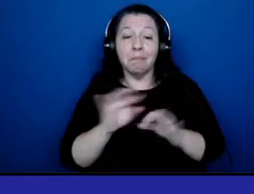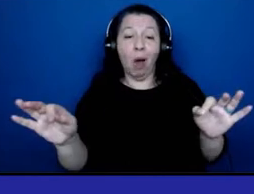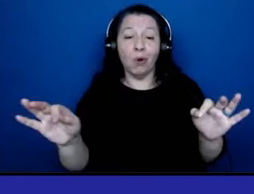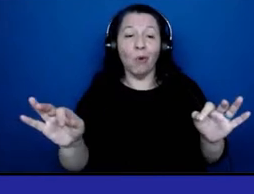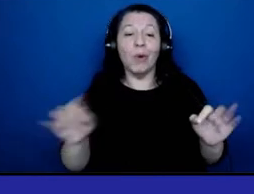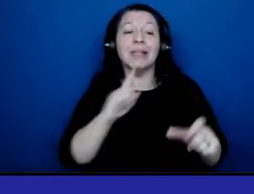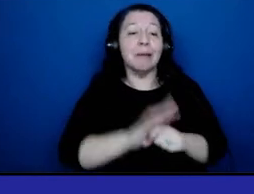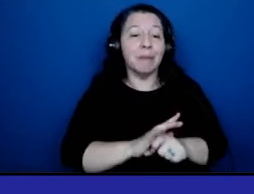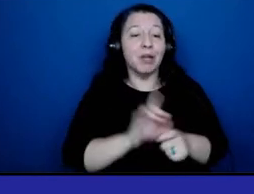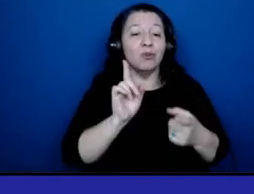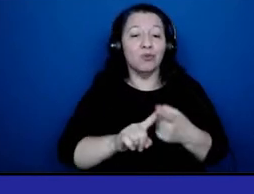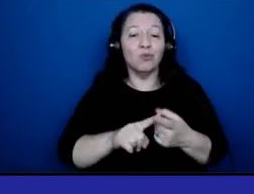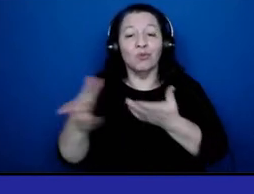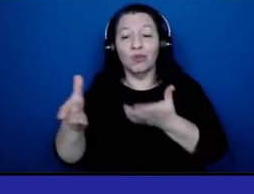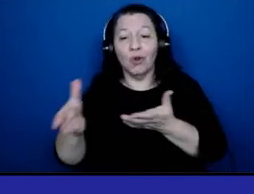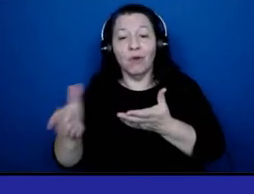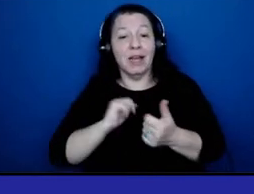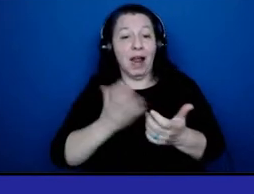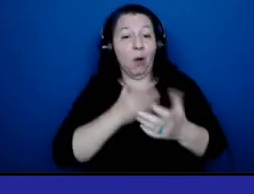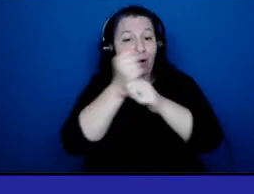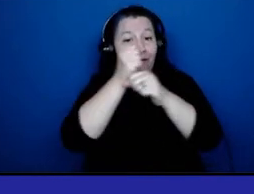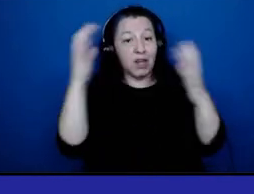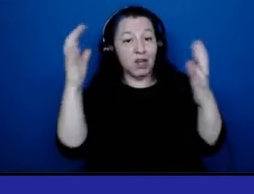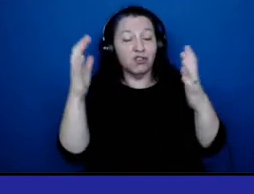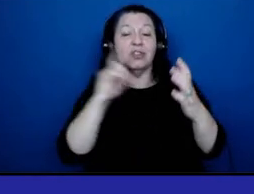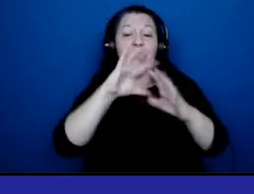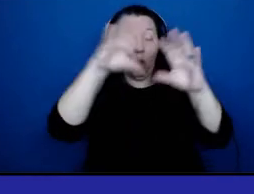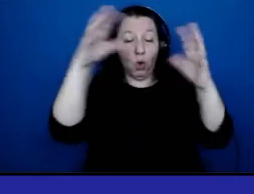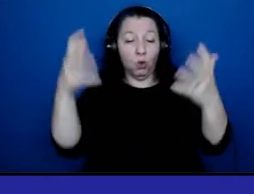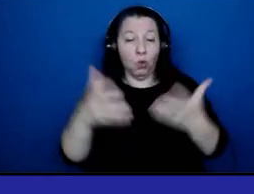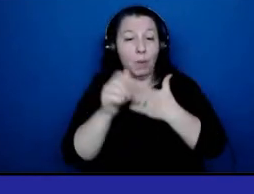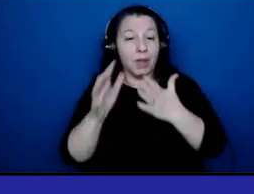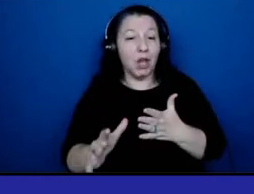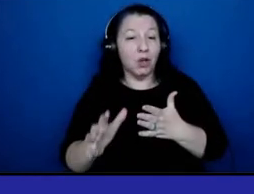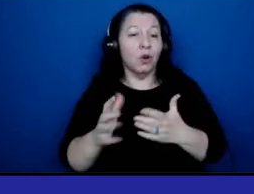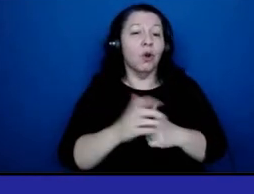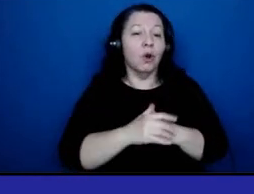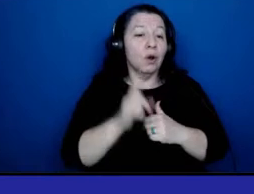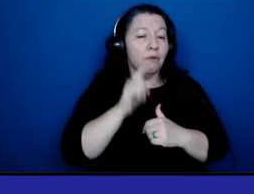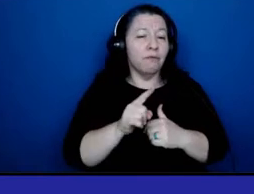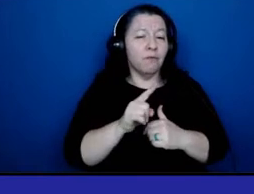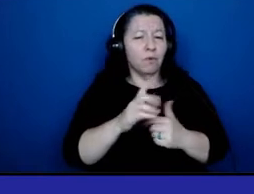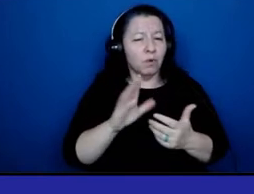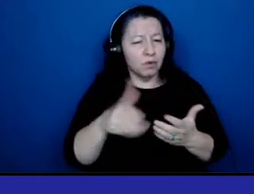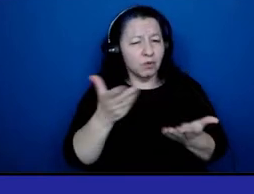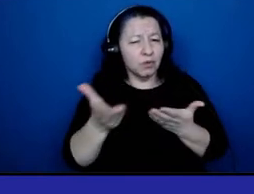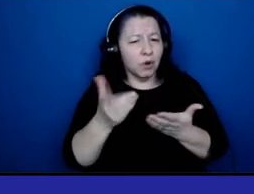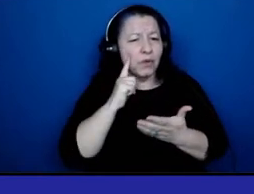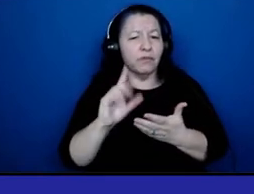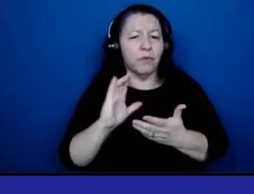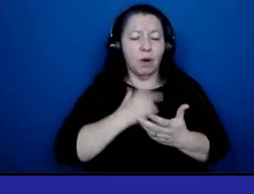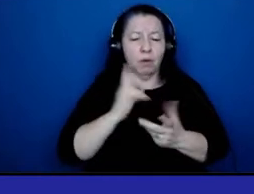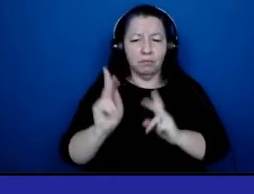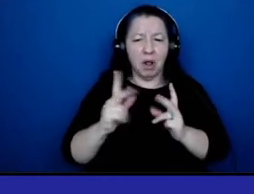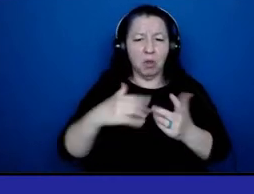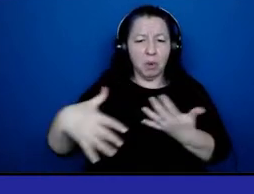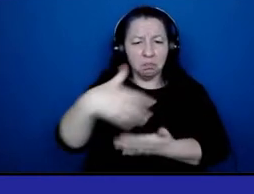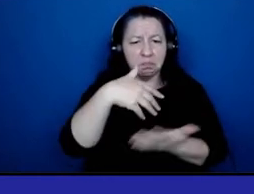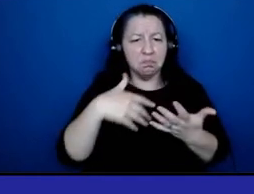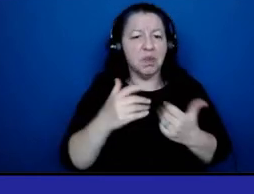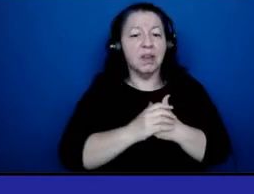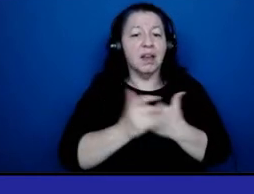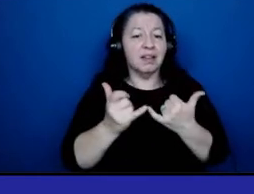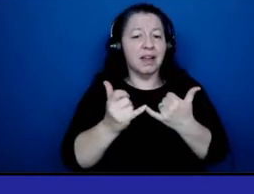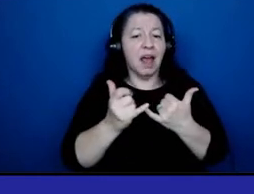vision is to be the global leader in both community and humanitarian service. Tonight, I am going to place the high beam of exuberance and recognition